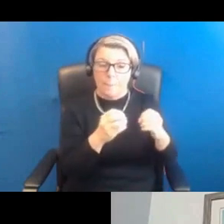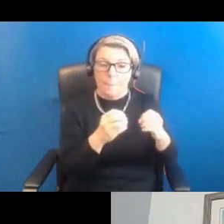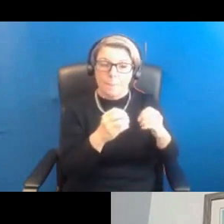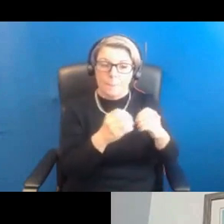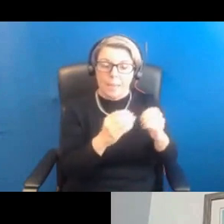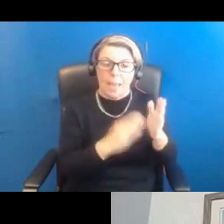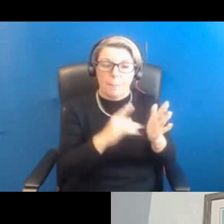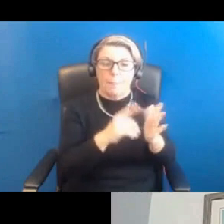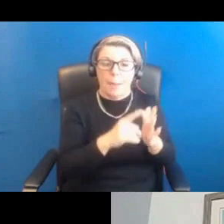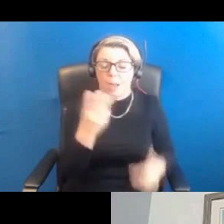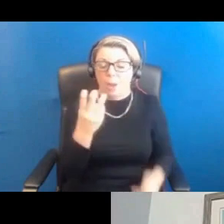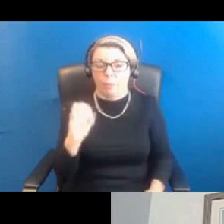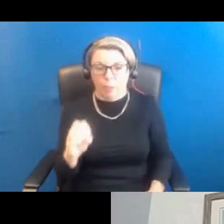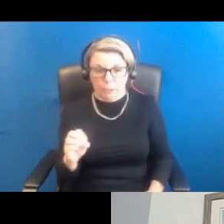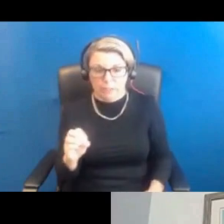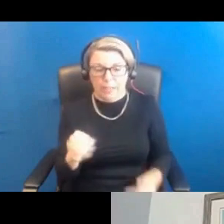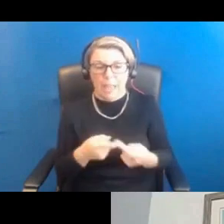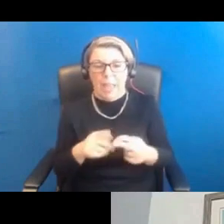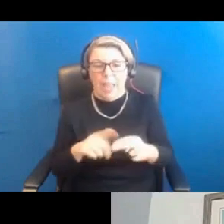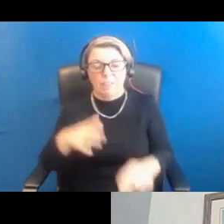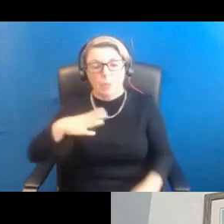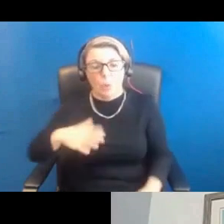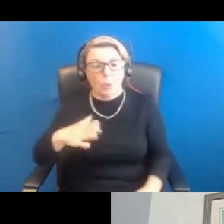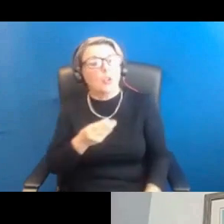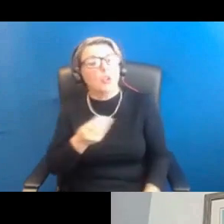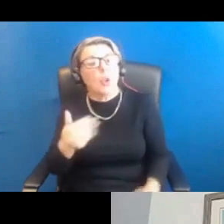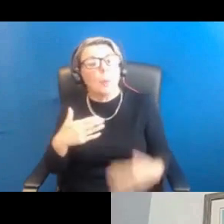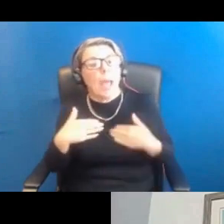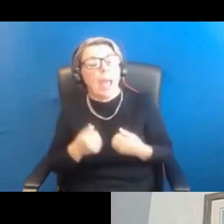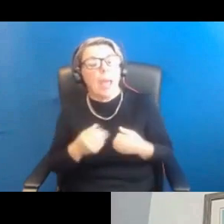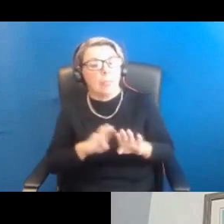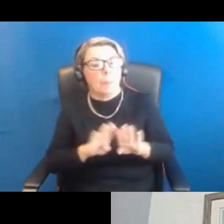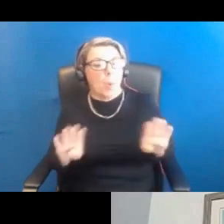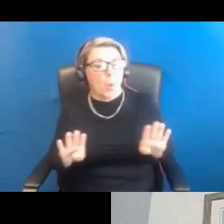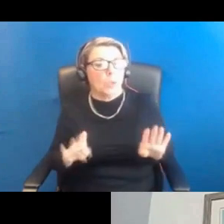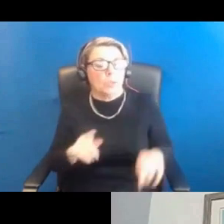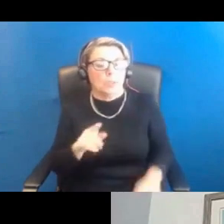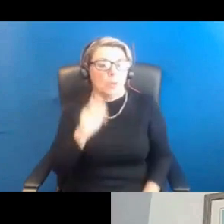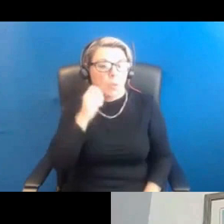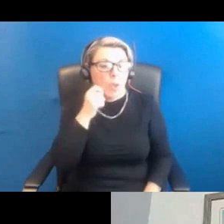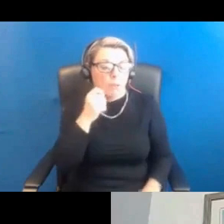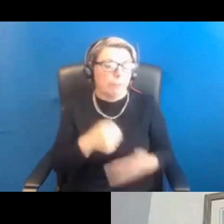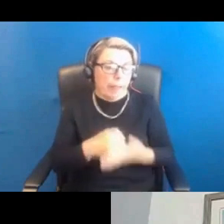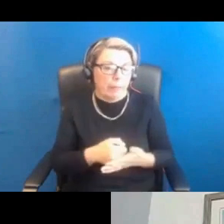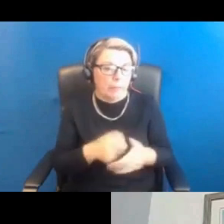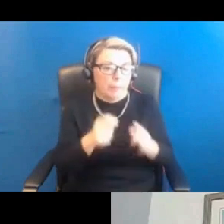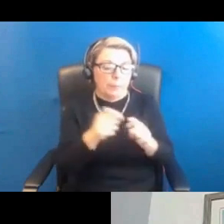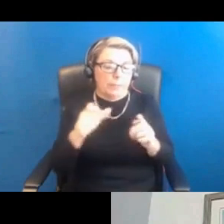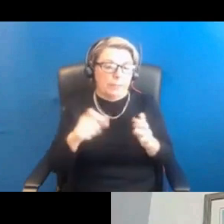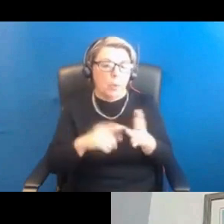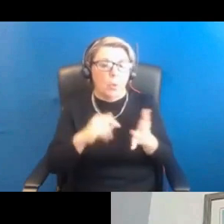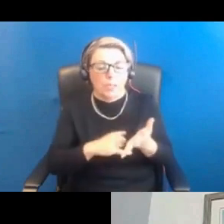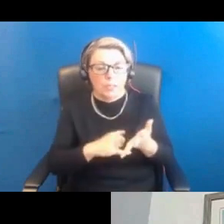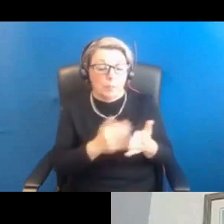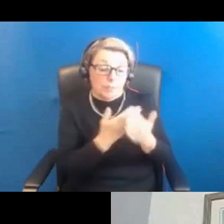and so there are some health boards that stick with that same limit for PCOS. But the study, which is going to give us the biggest